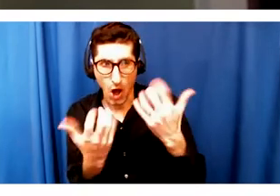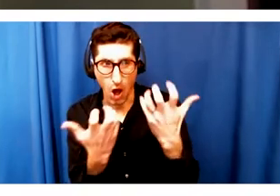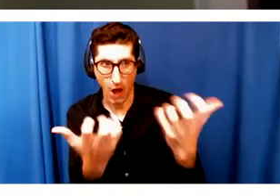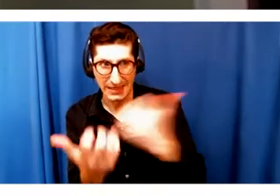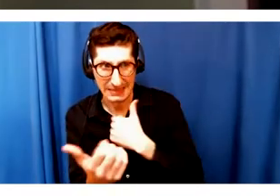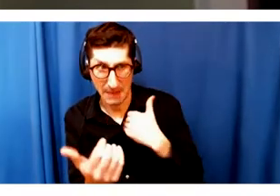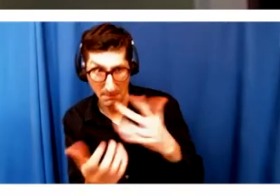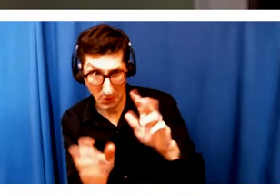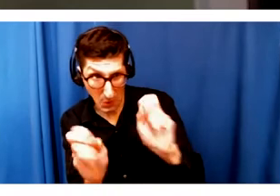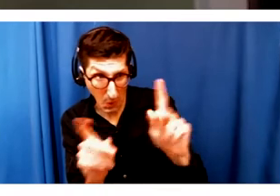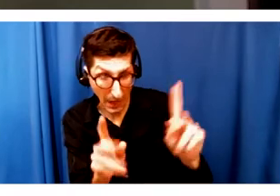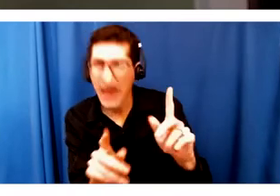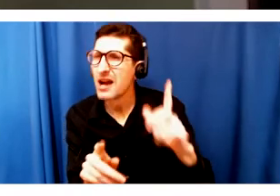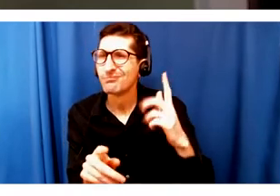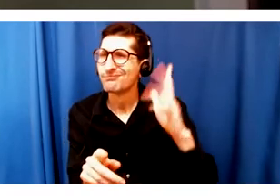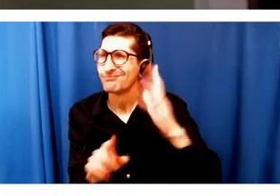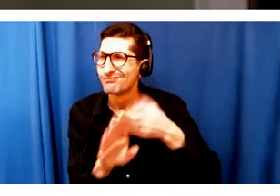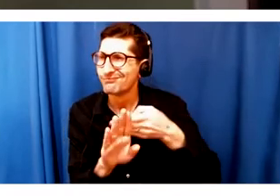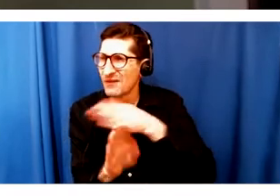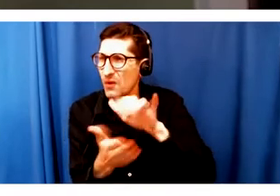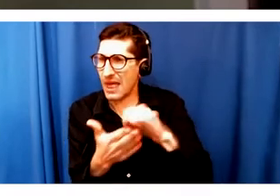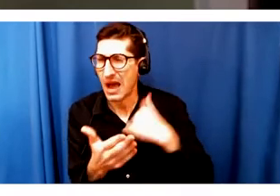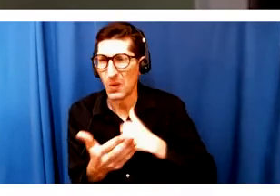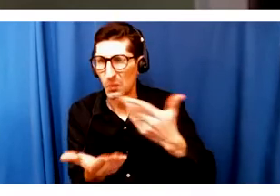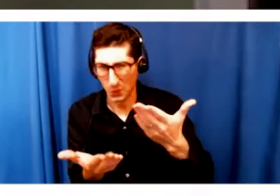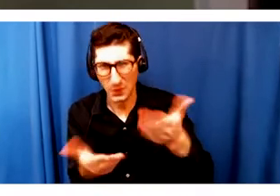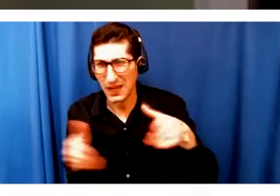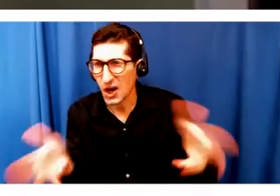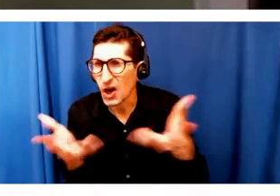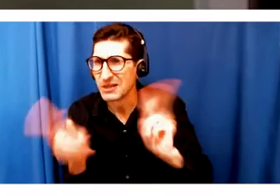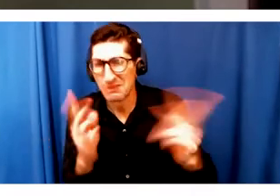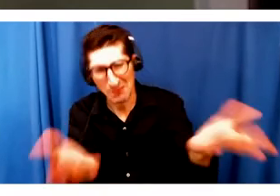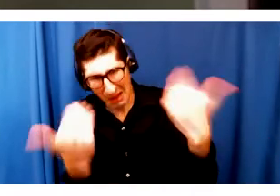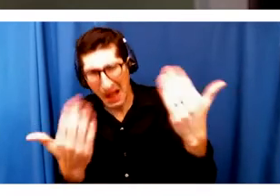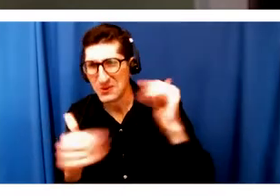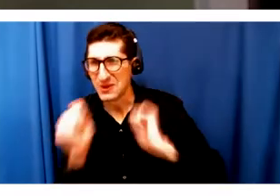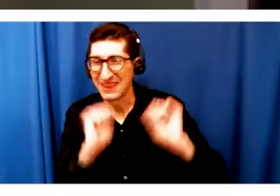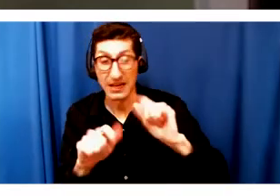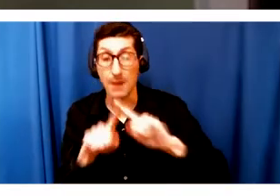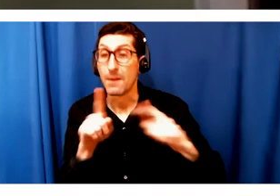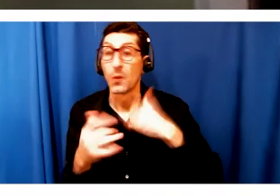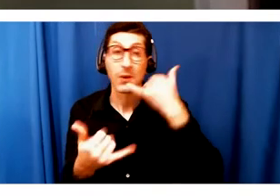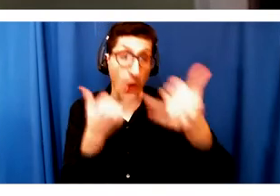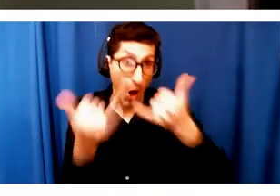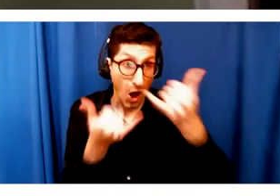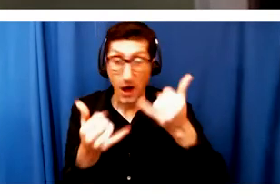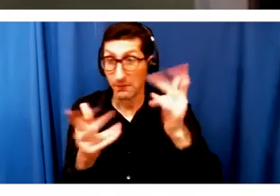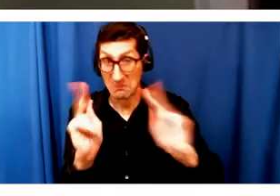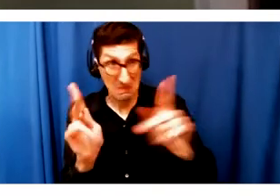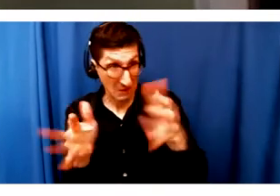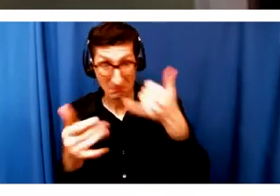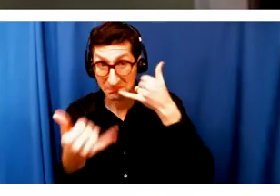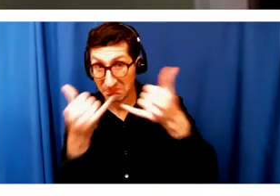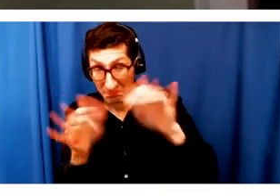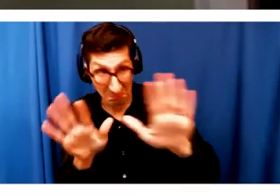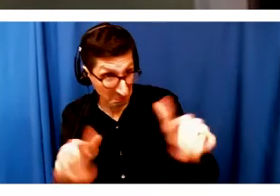moment, and we didn't know where people were. And in those phone calls, we heard from many people who said, you know, the